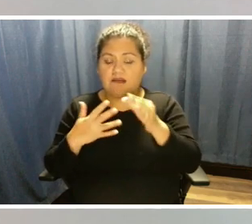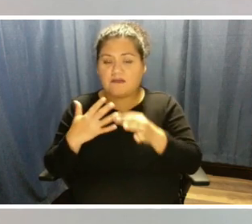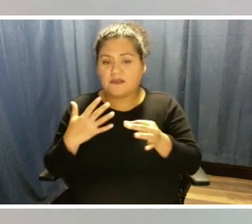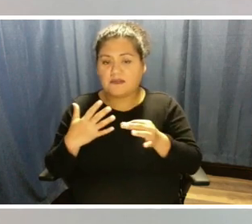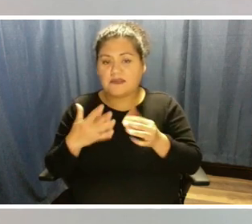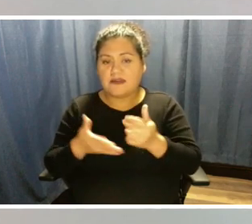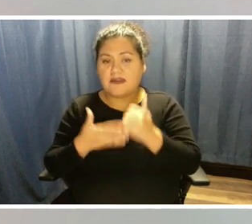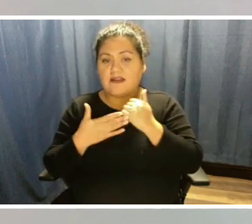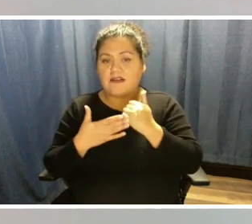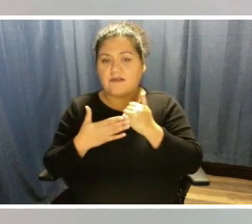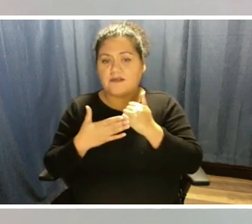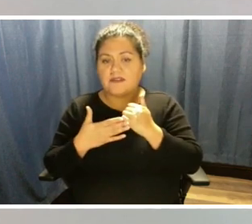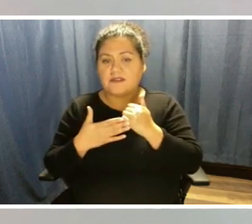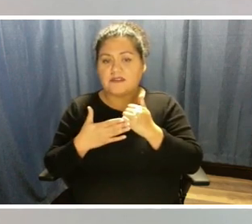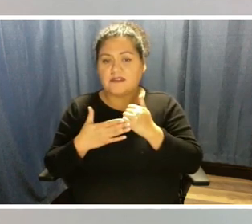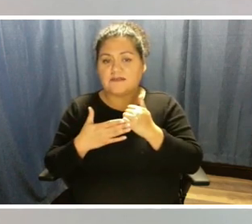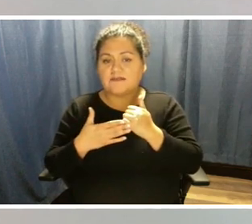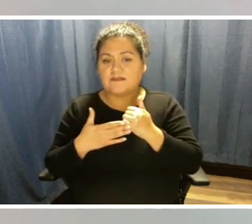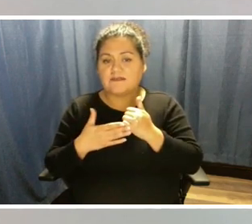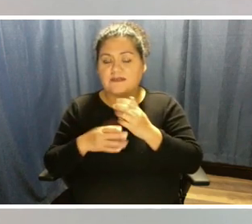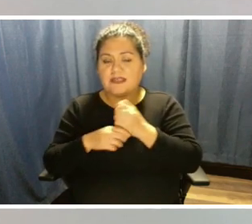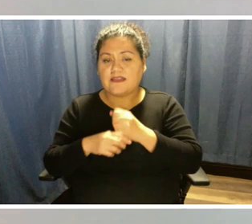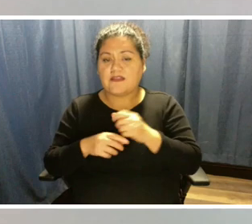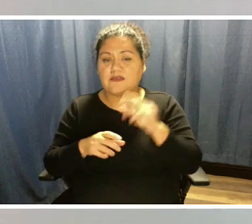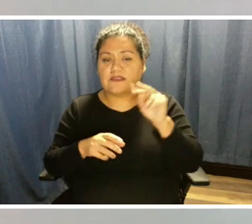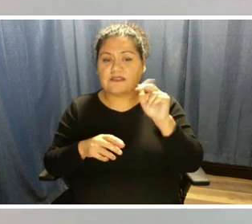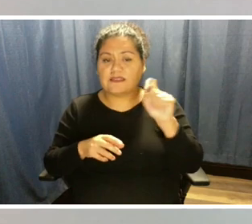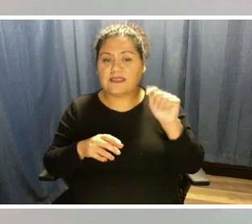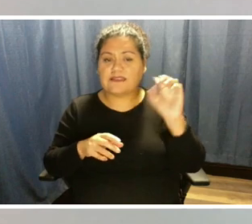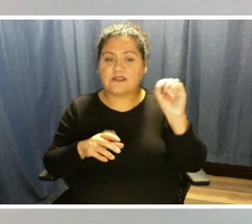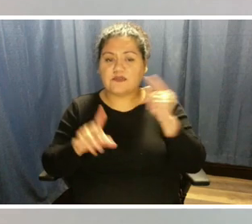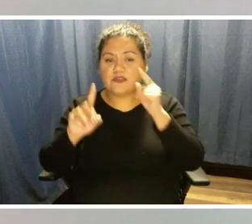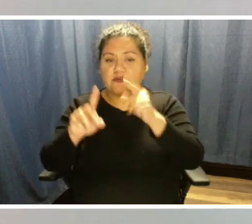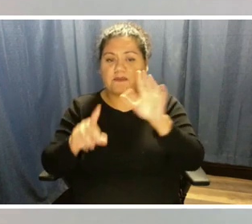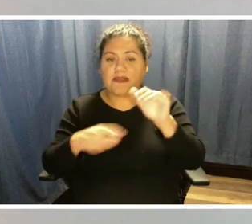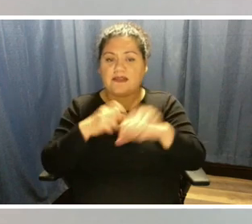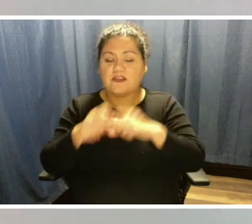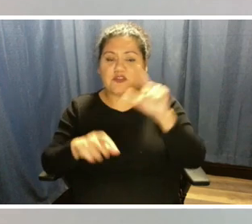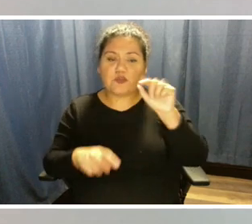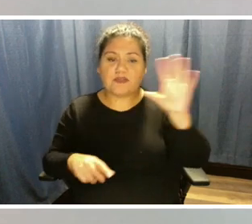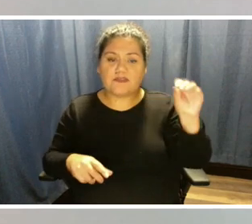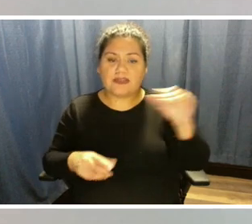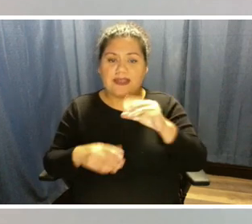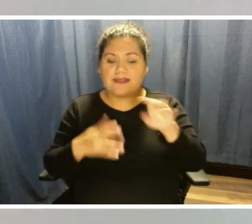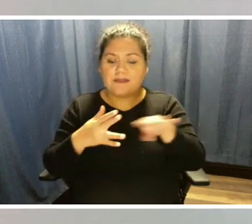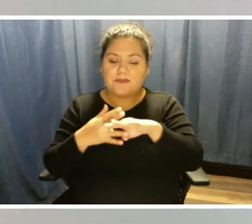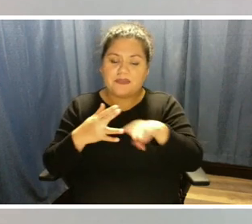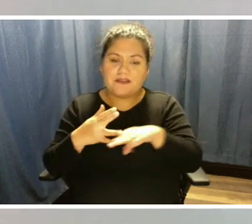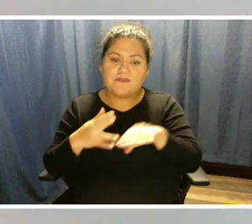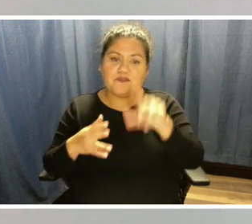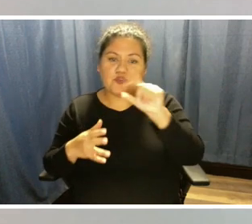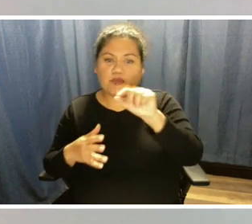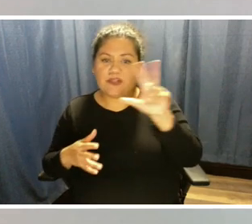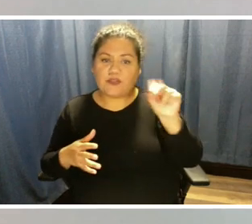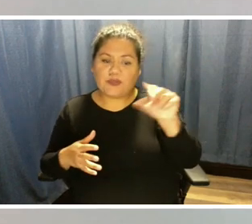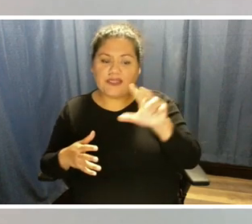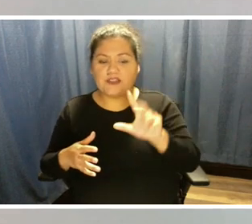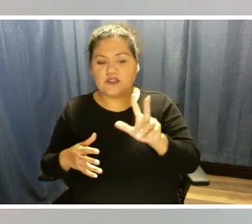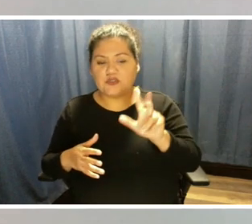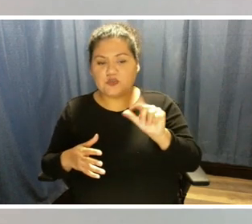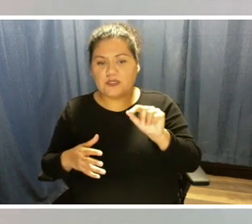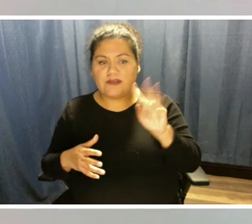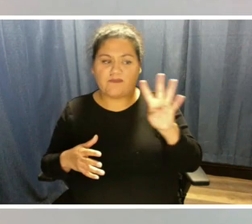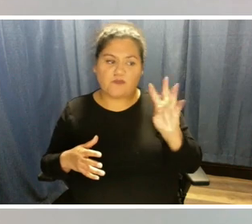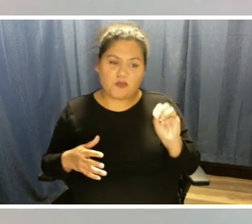reach those net zero targets by 2050 and the interim targets as well for 2030 and 2040